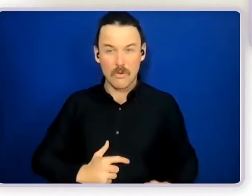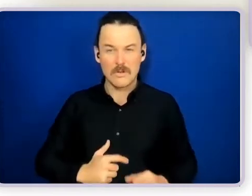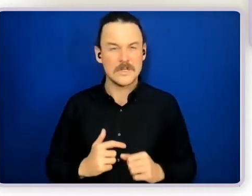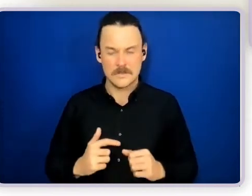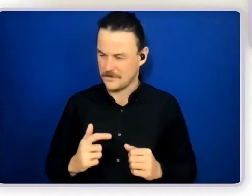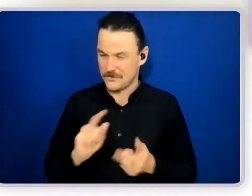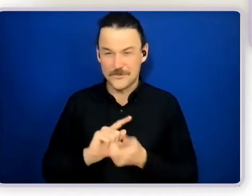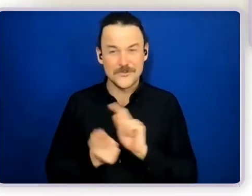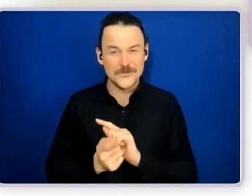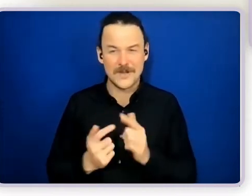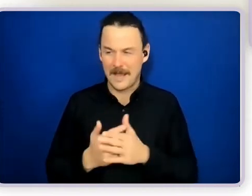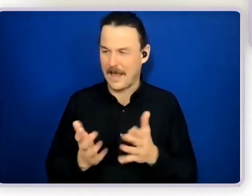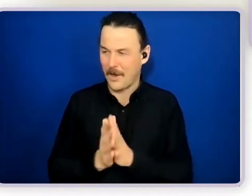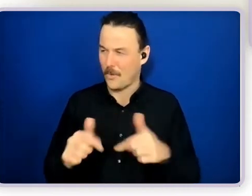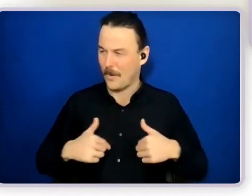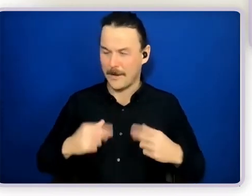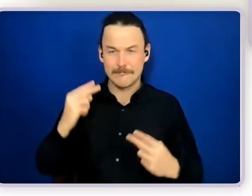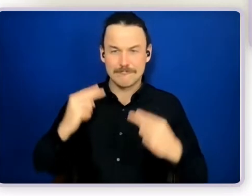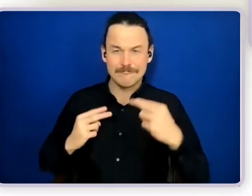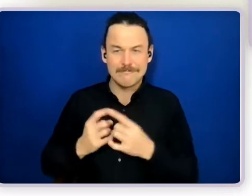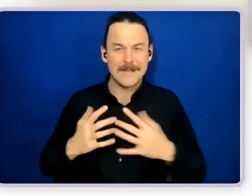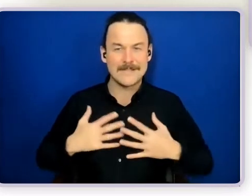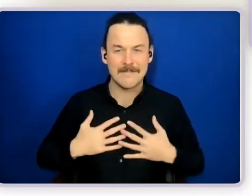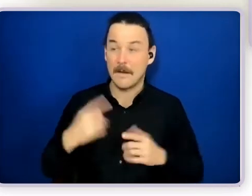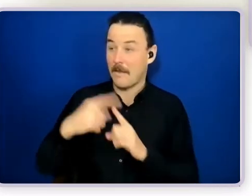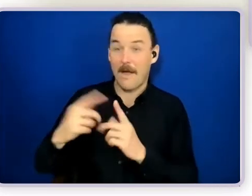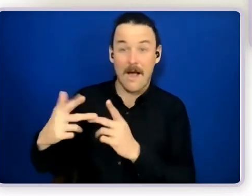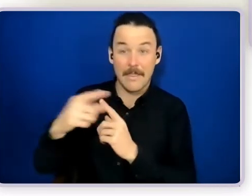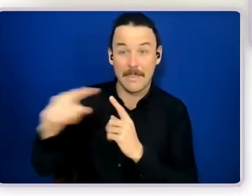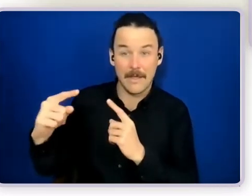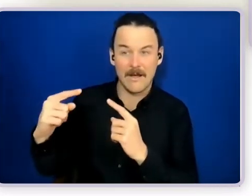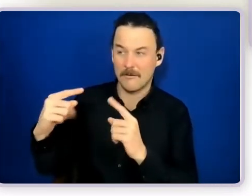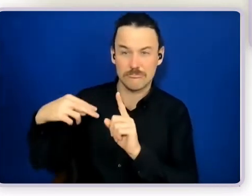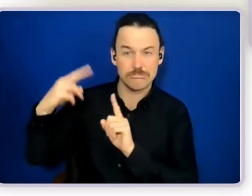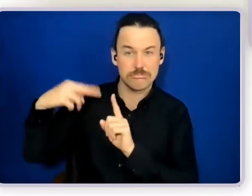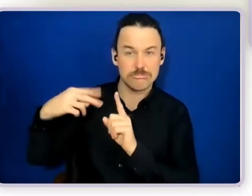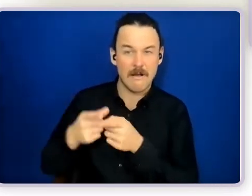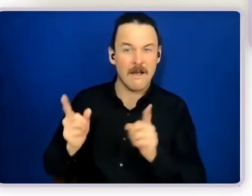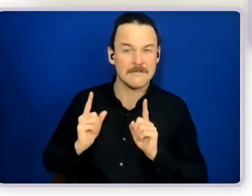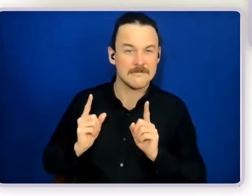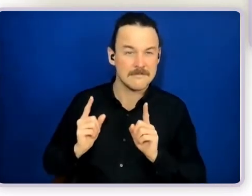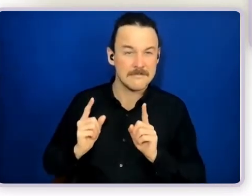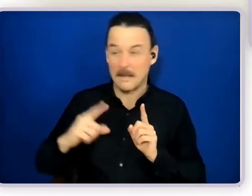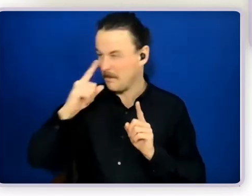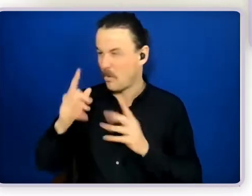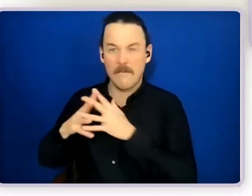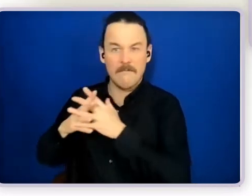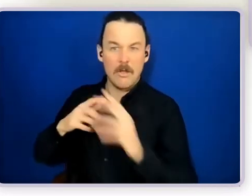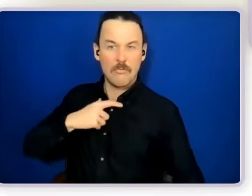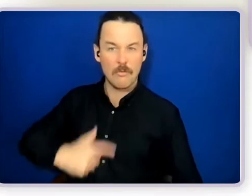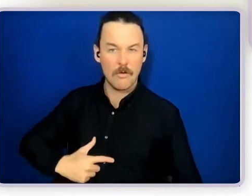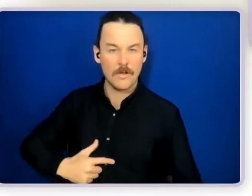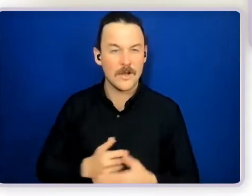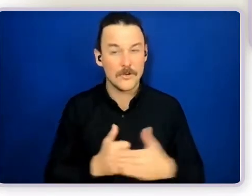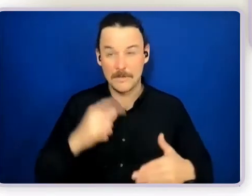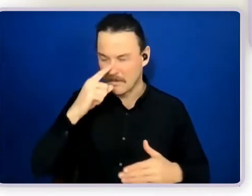view us. So somebody in a valued role is generally viewed quite highly, for example.